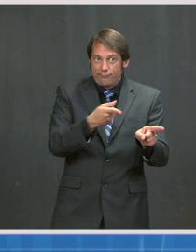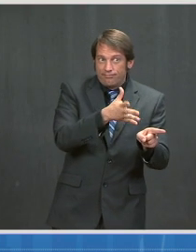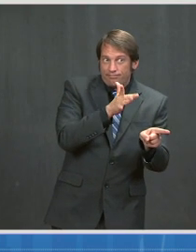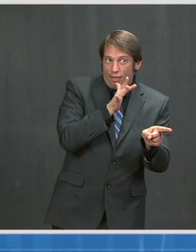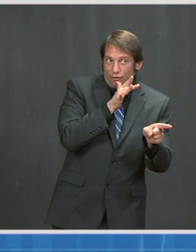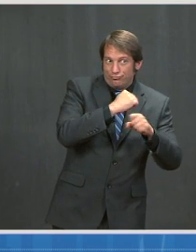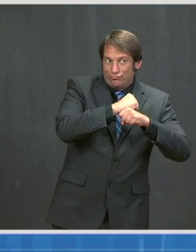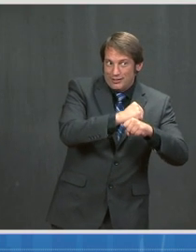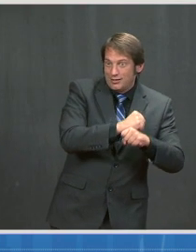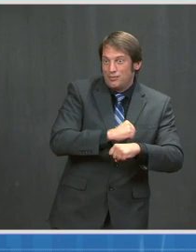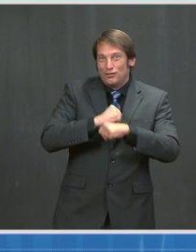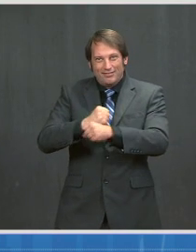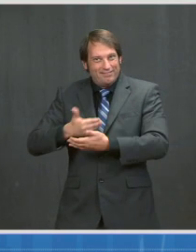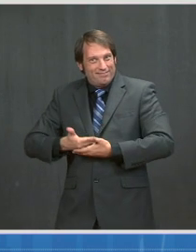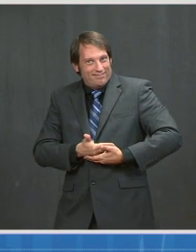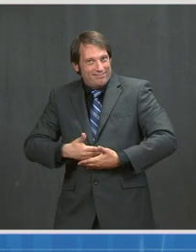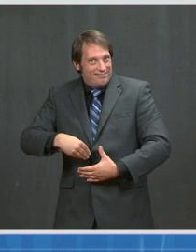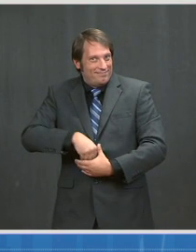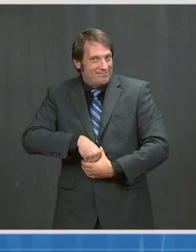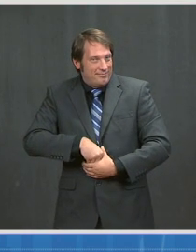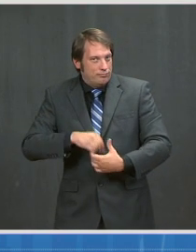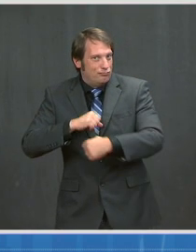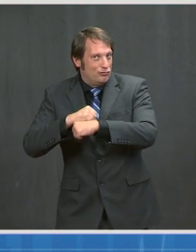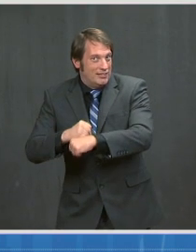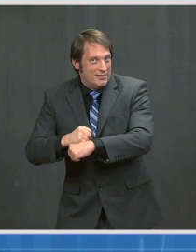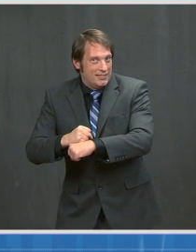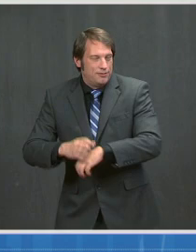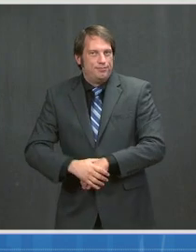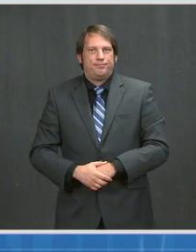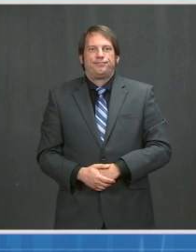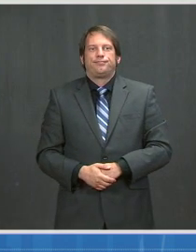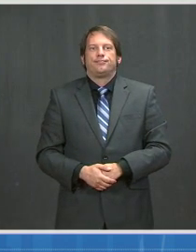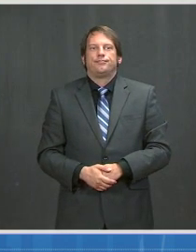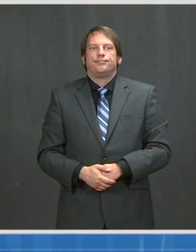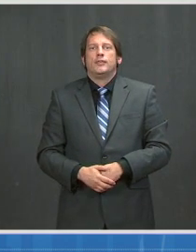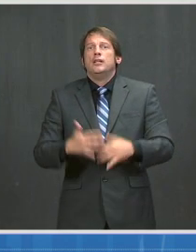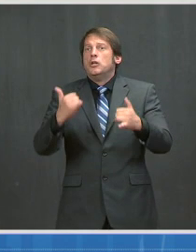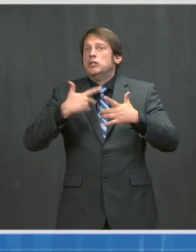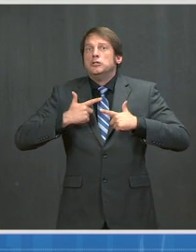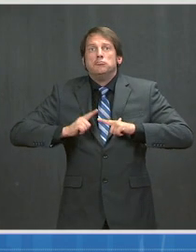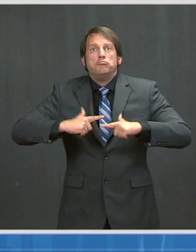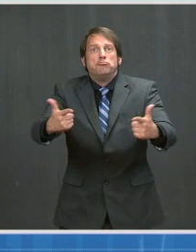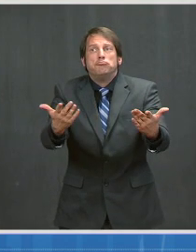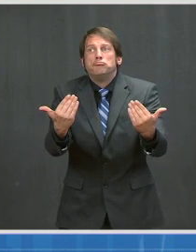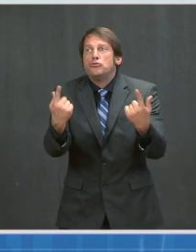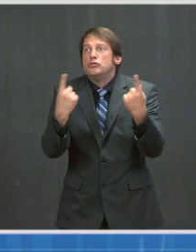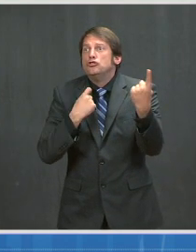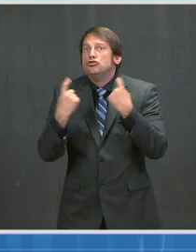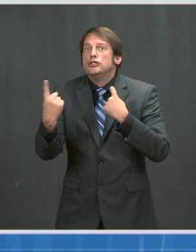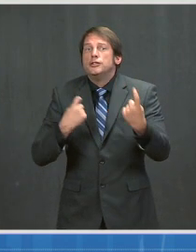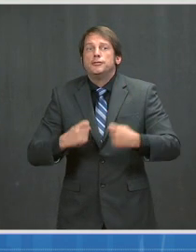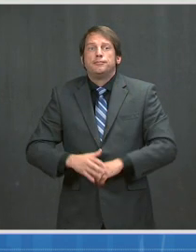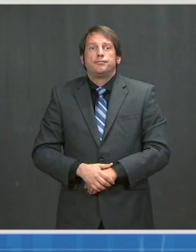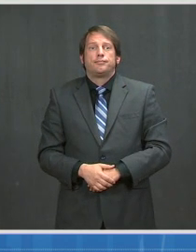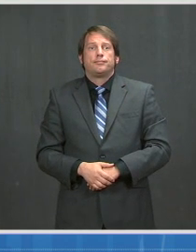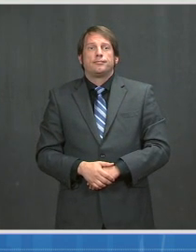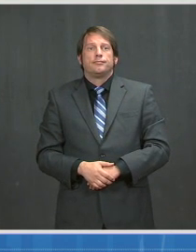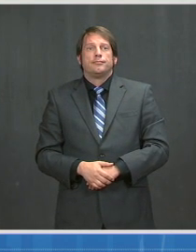Thank you, Dr. Fauci, Dr. Walensky. All right, let's go to questions, please. Mr. Let's go to Zeke Miller at the AP.